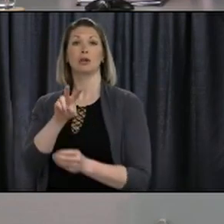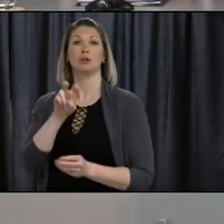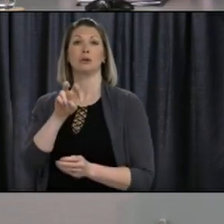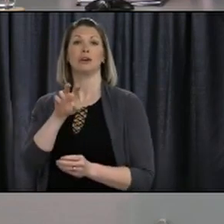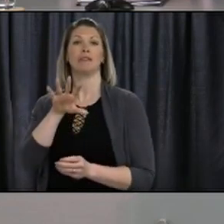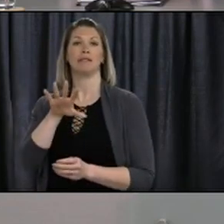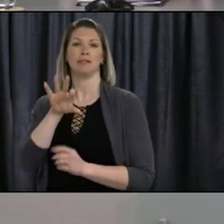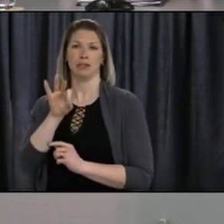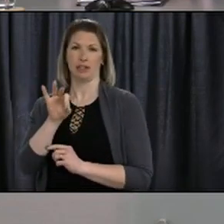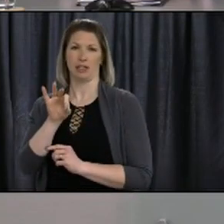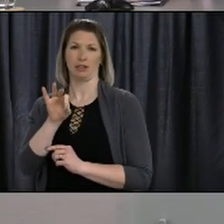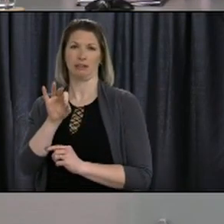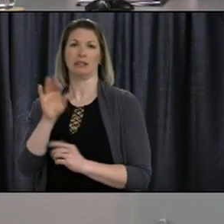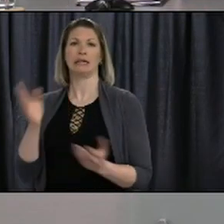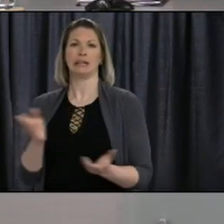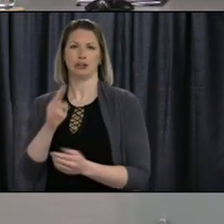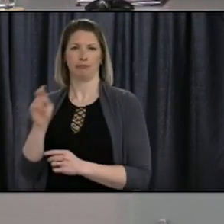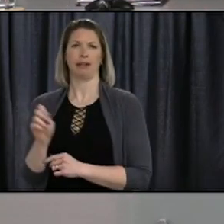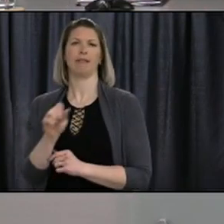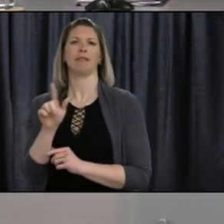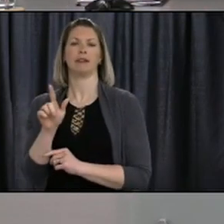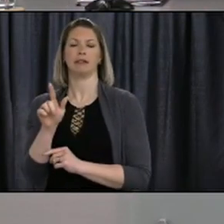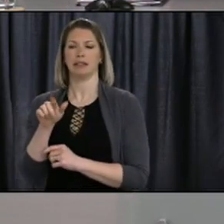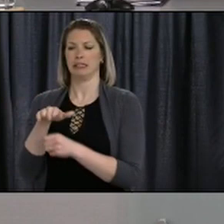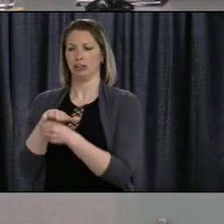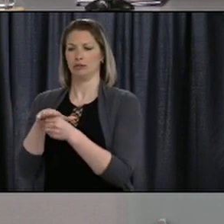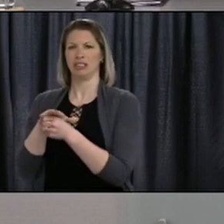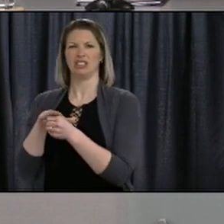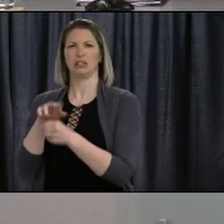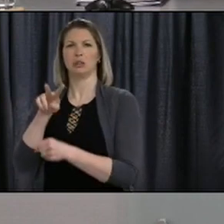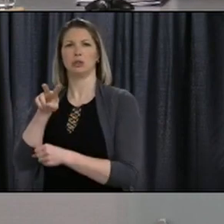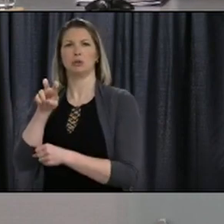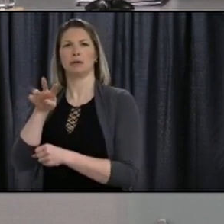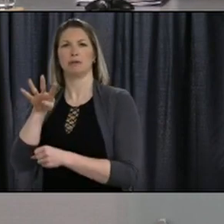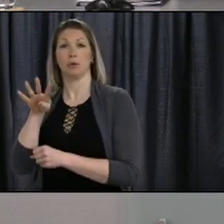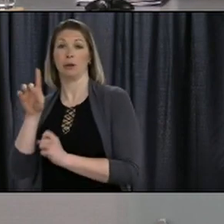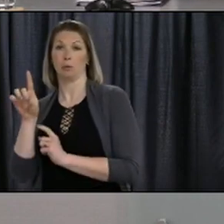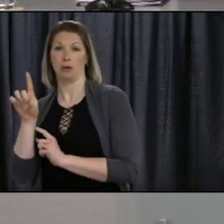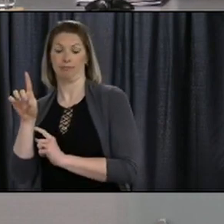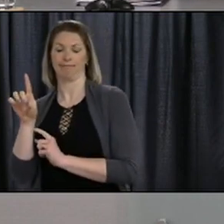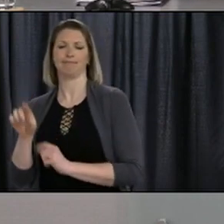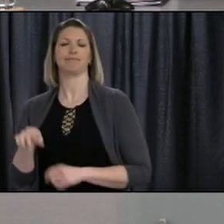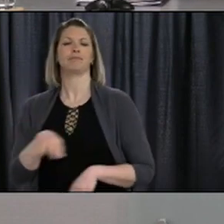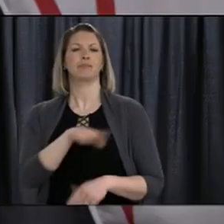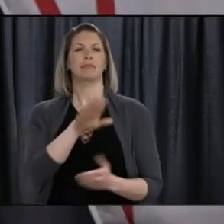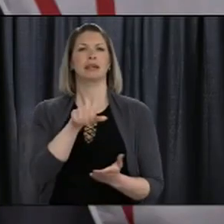259. By region, we have 241 cases in Eastern Health,